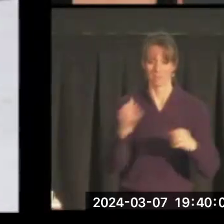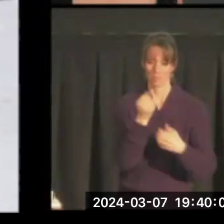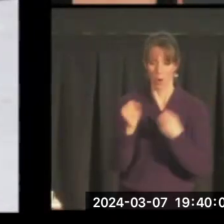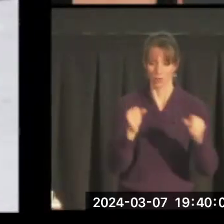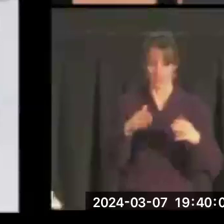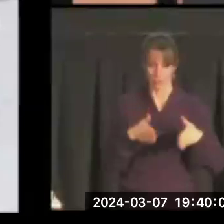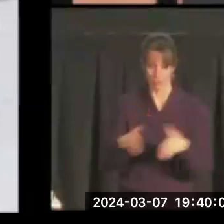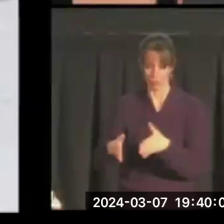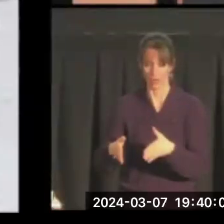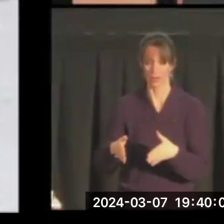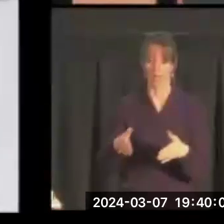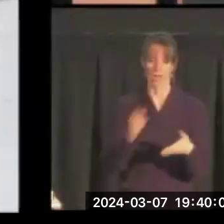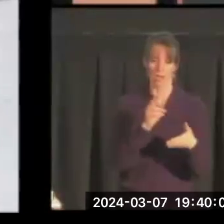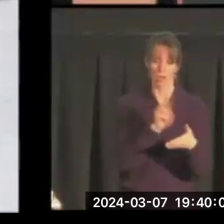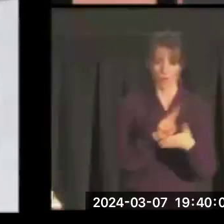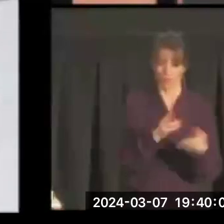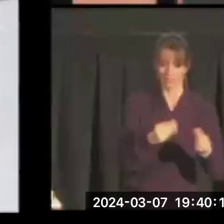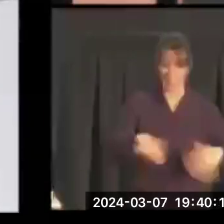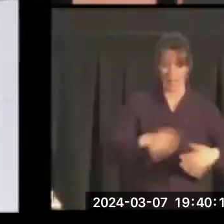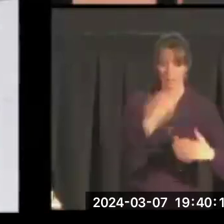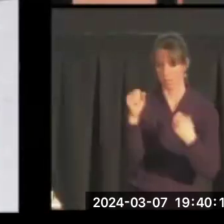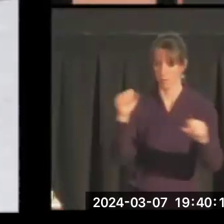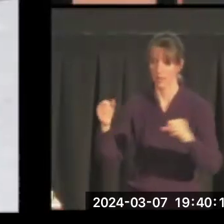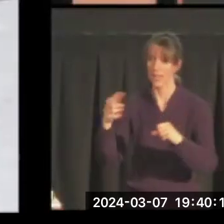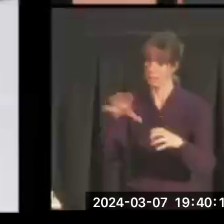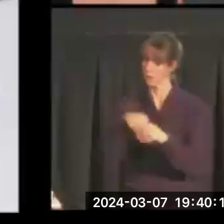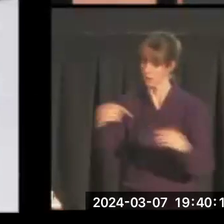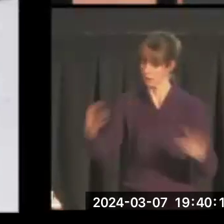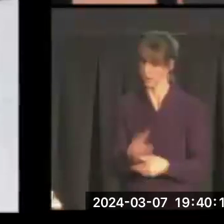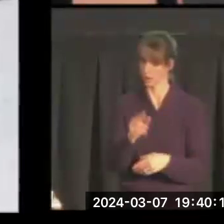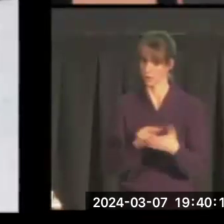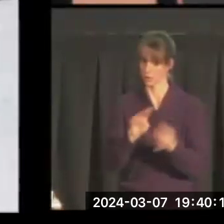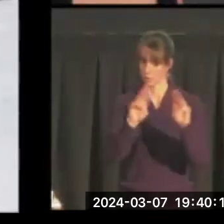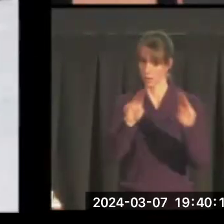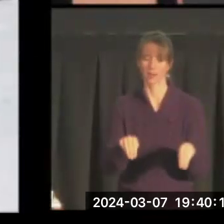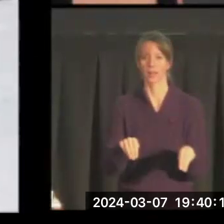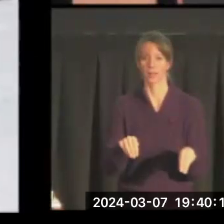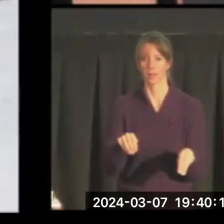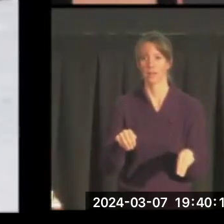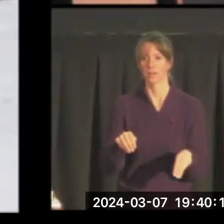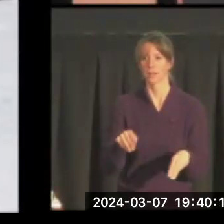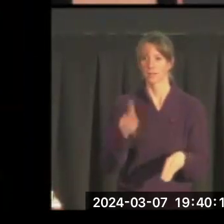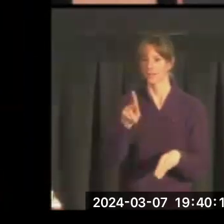Protests on university campuses, including the University of Montana. This is Kent State.